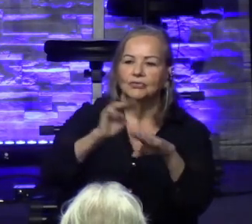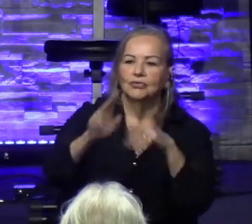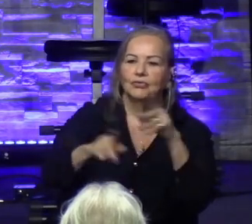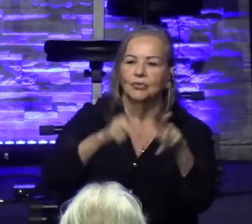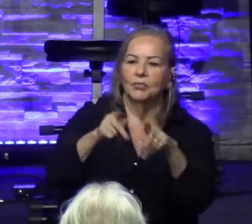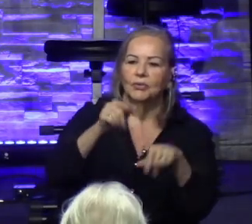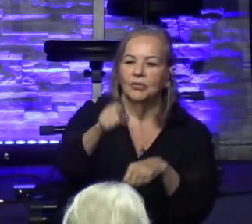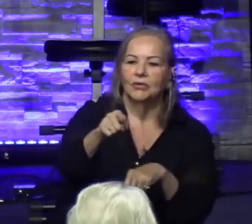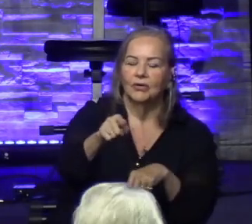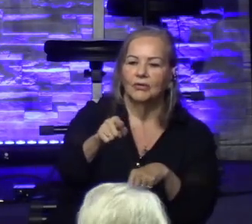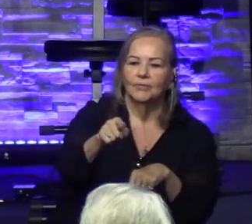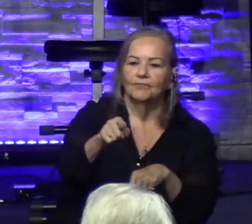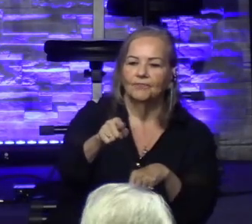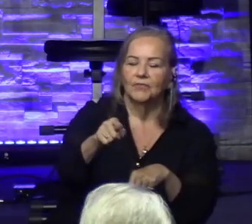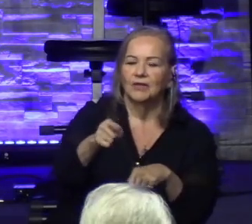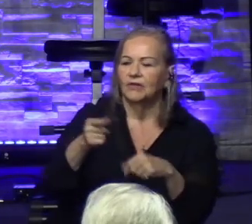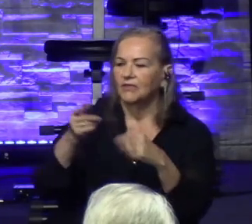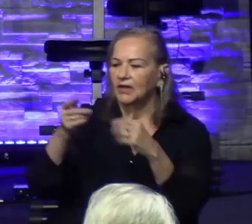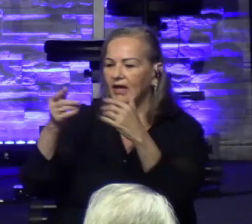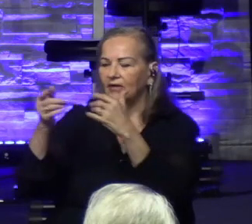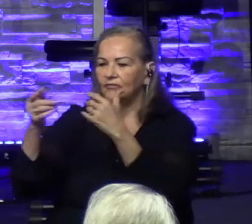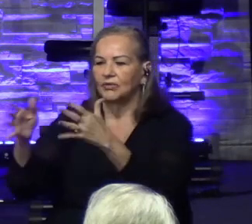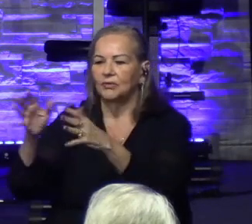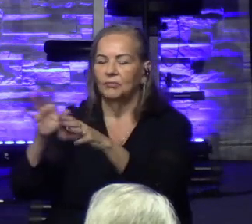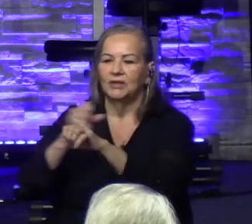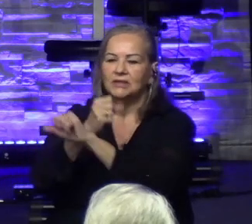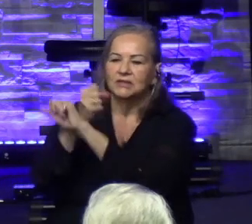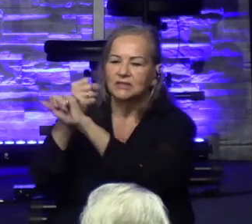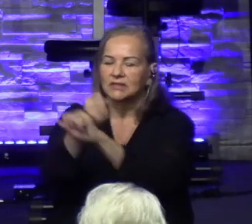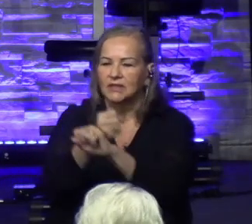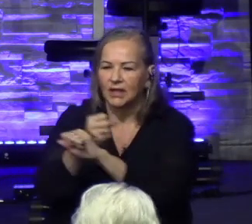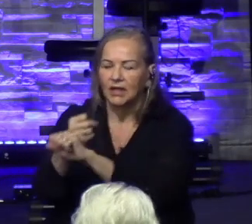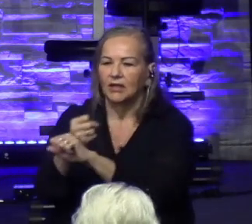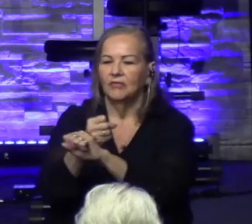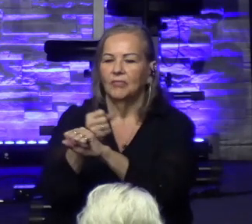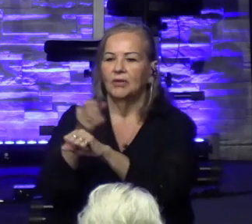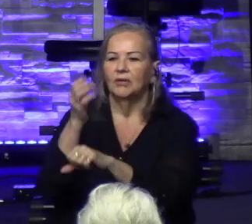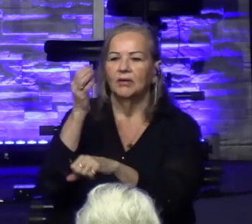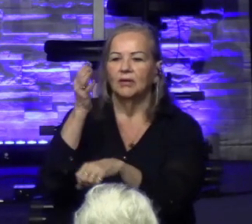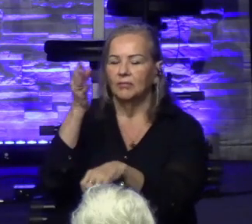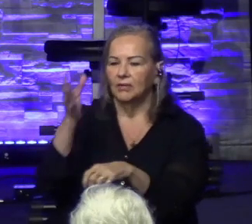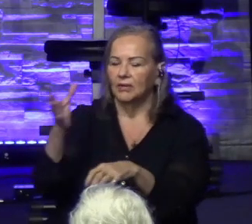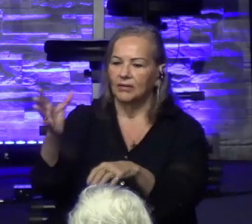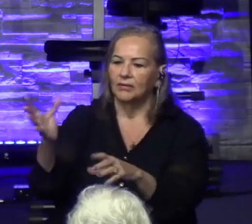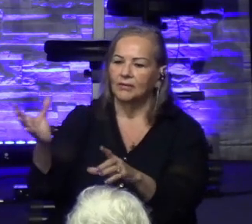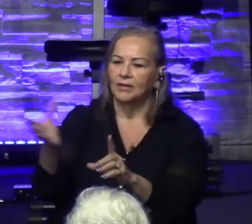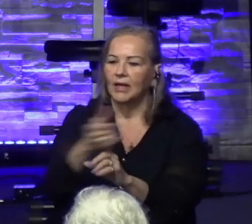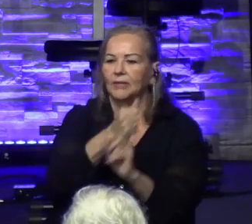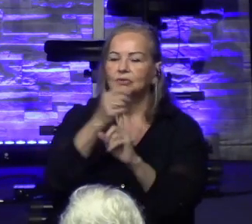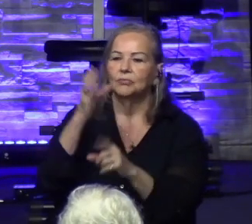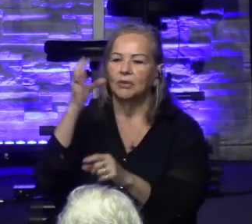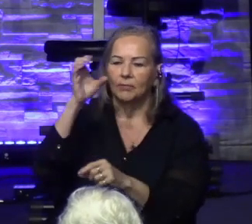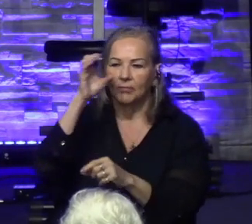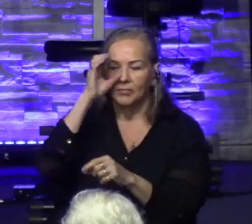had been enslaved and captured by pirates and taken to the land, he wanted to go back and spread the gospel with him.